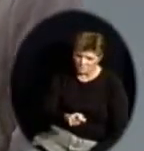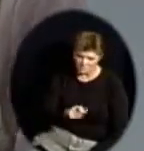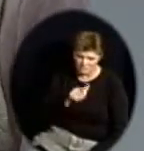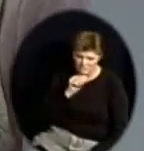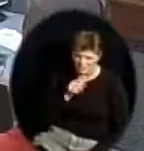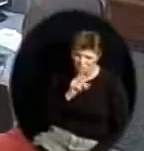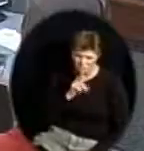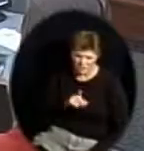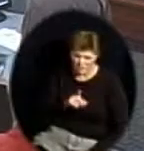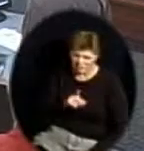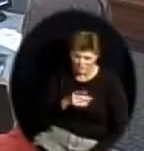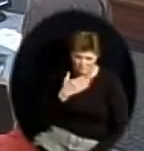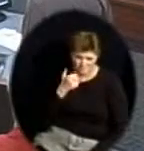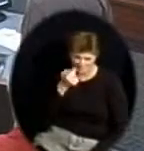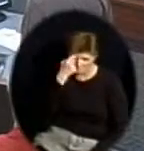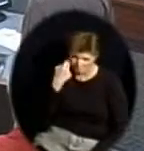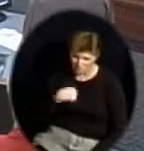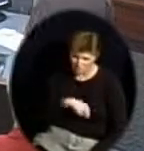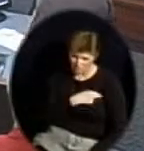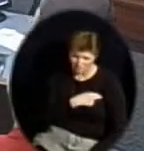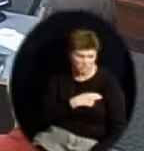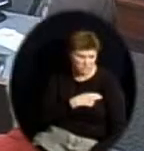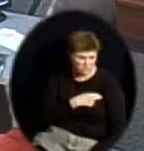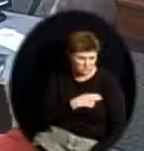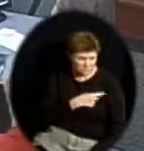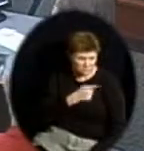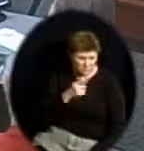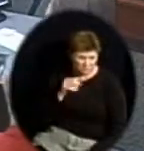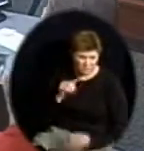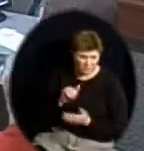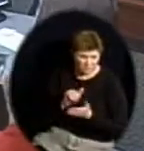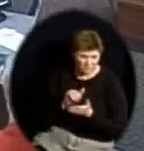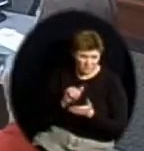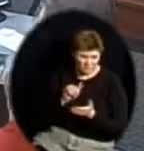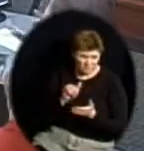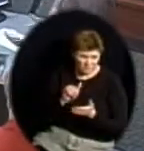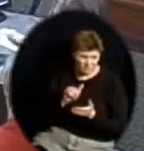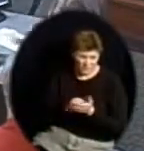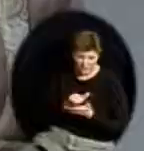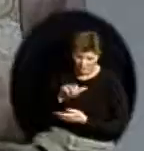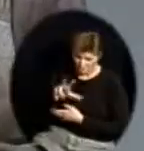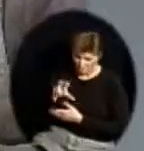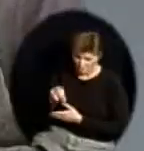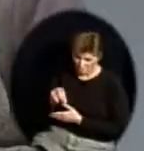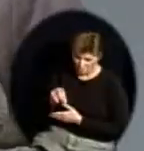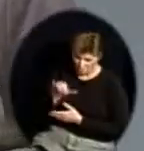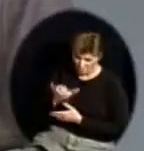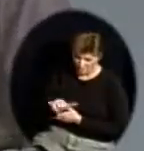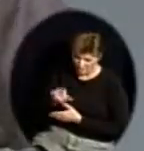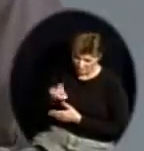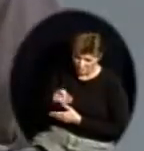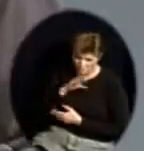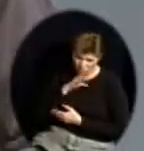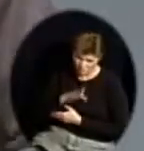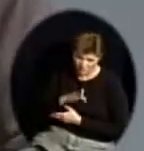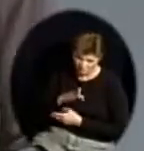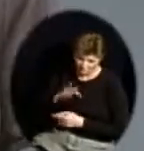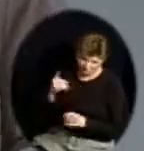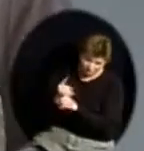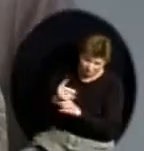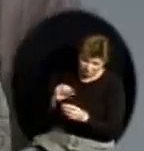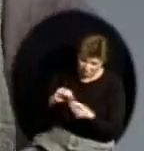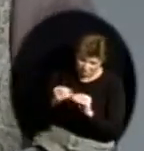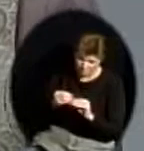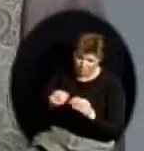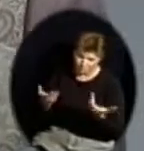Are there any states who do have a percentage, or is it always a numerical number? It's a numerical number. We keep encouraging a percentage piece